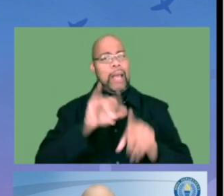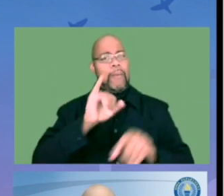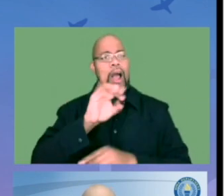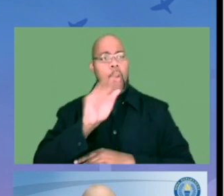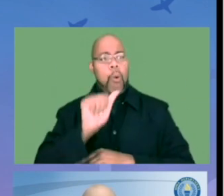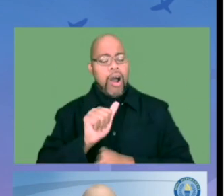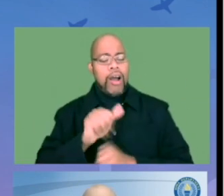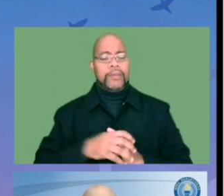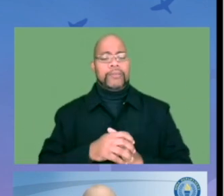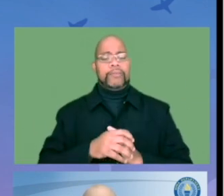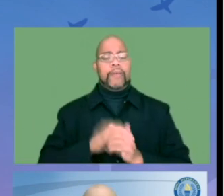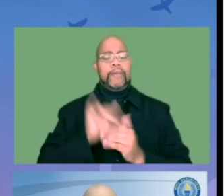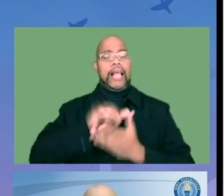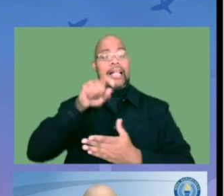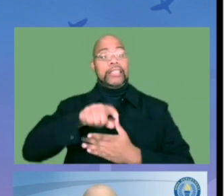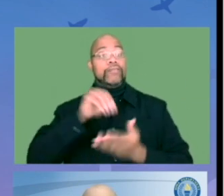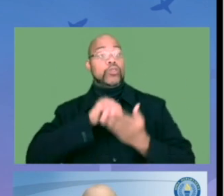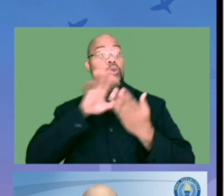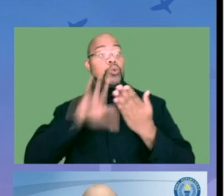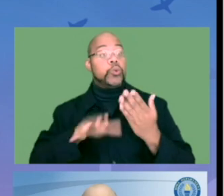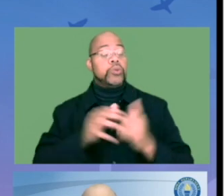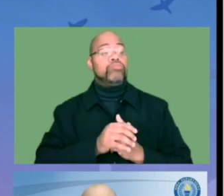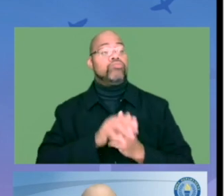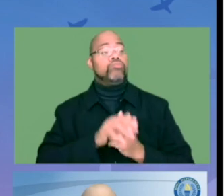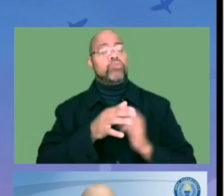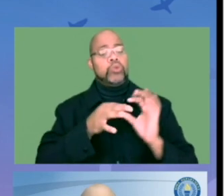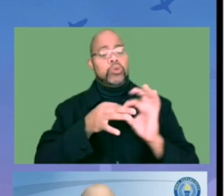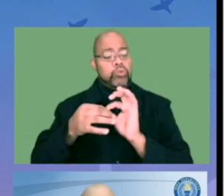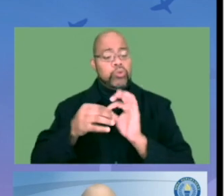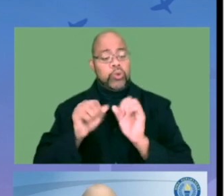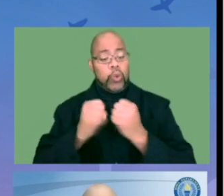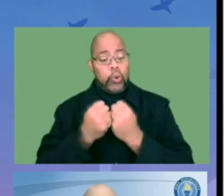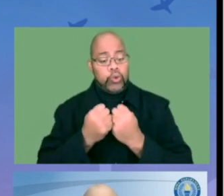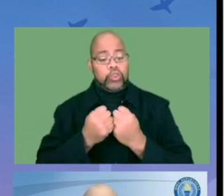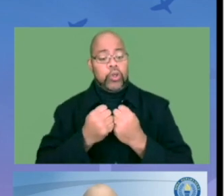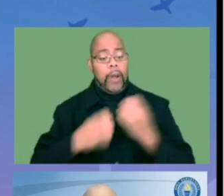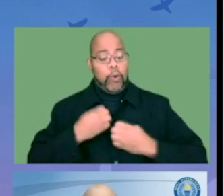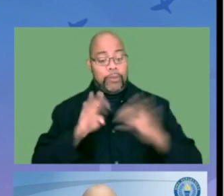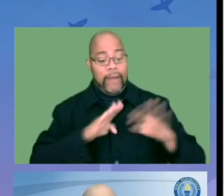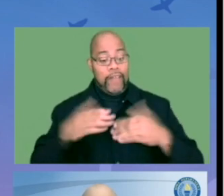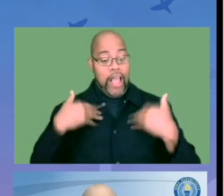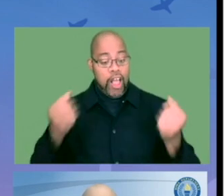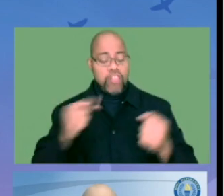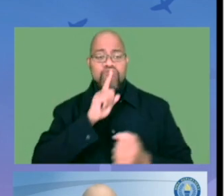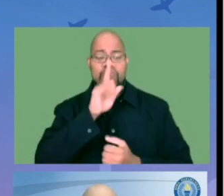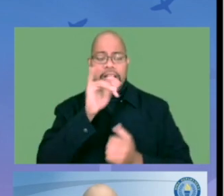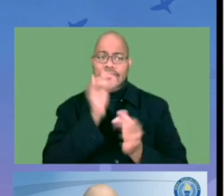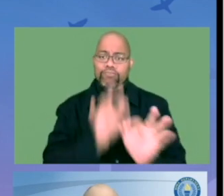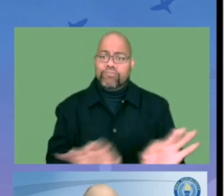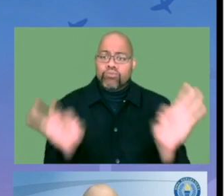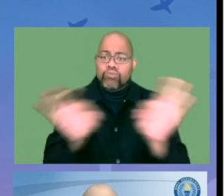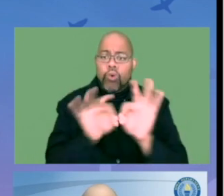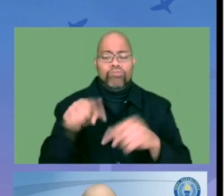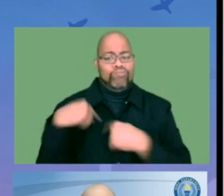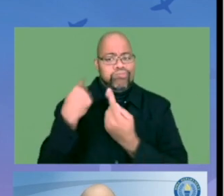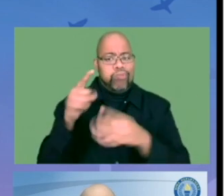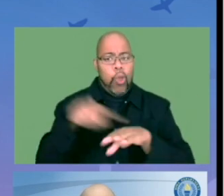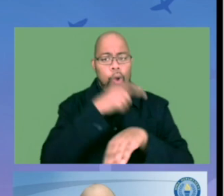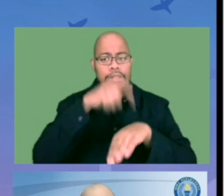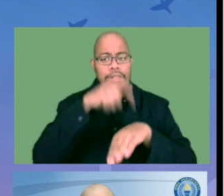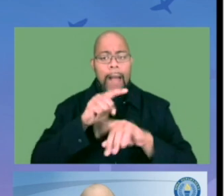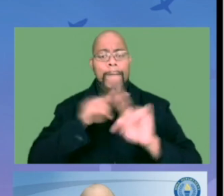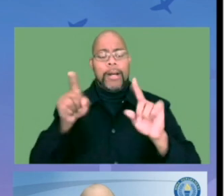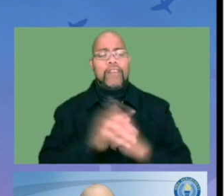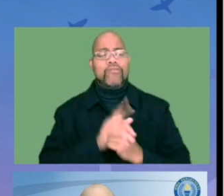it's certainly true in Iowa. The needs of students around social, emotional, behavioral health have been centrally important